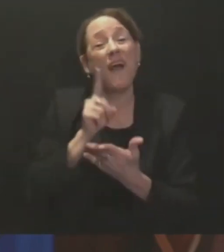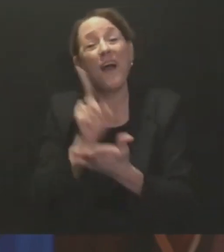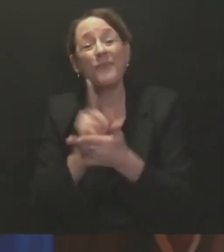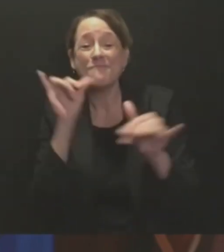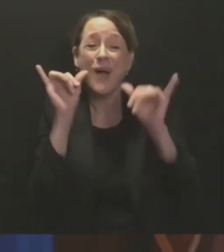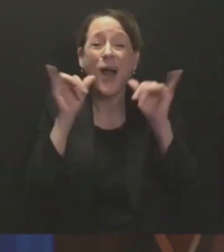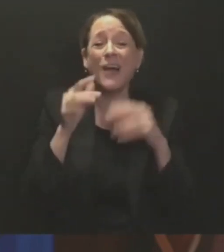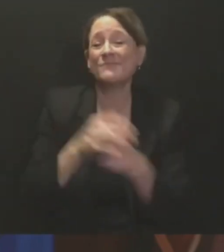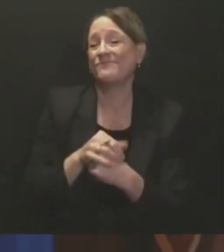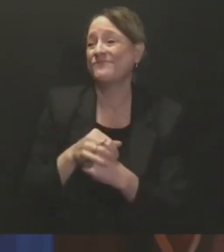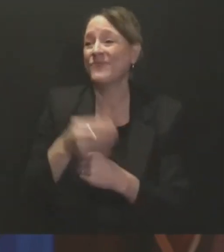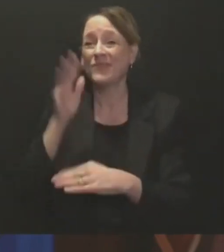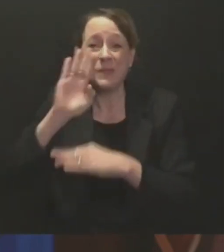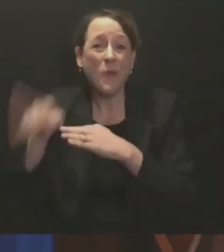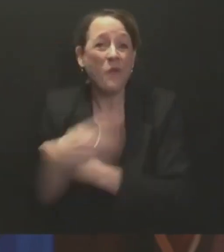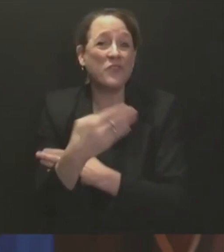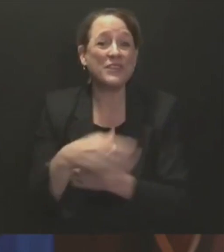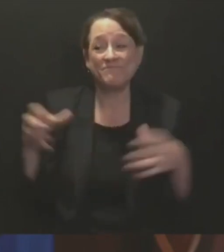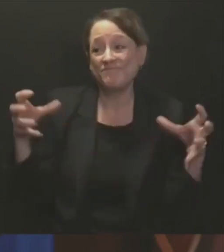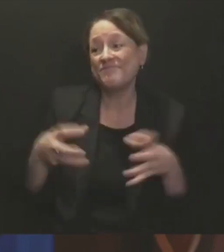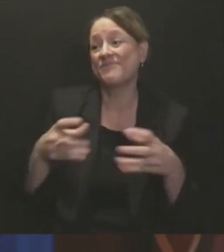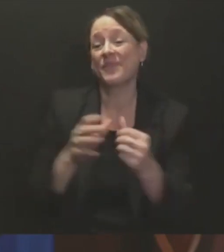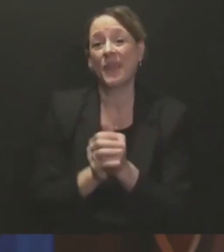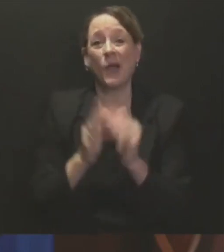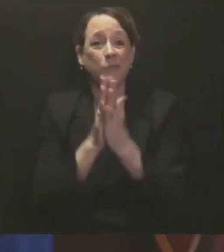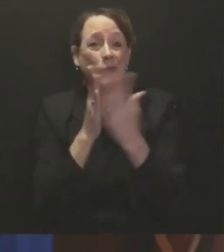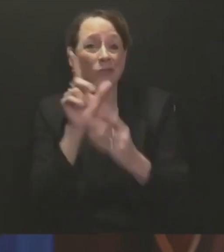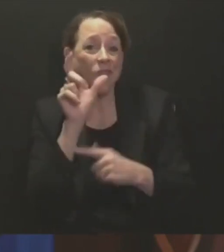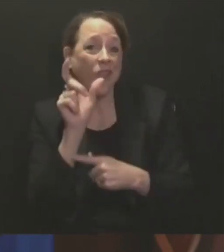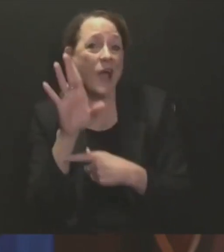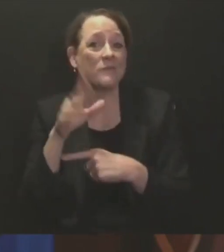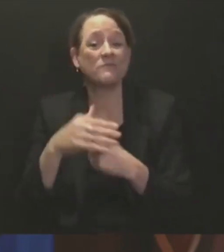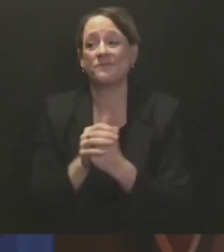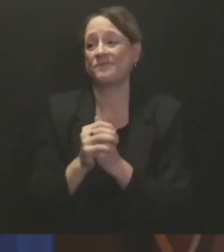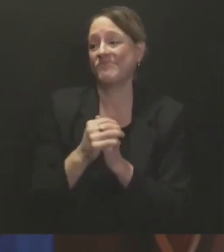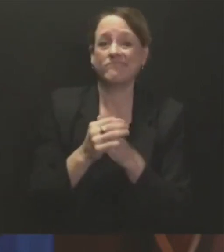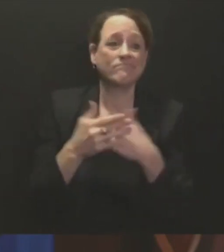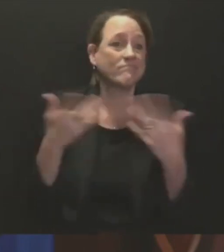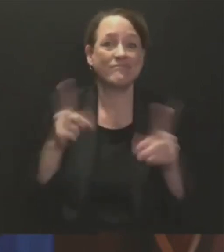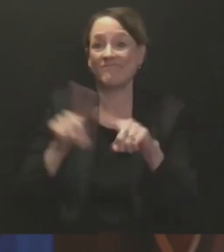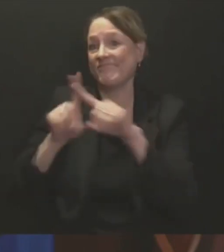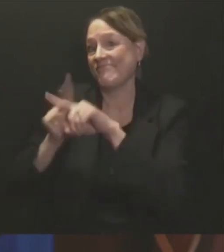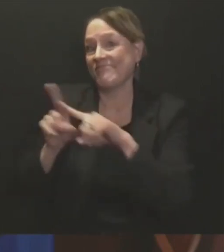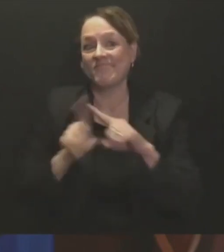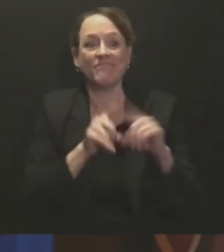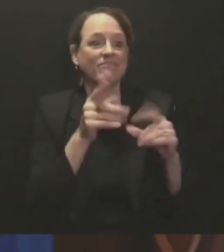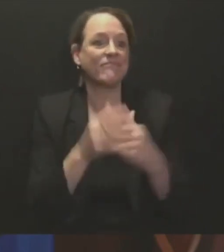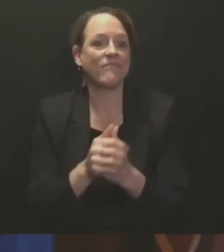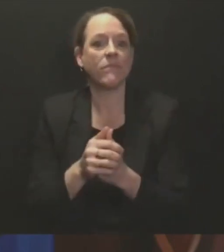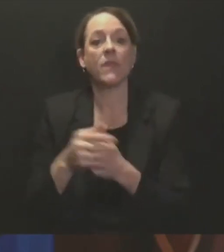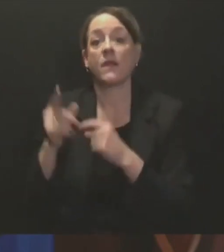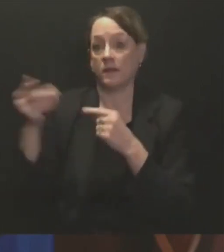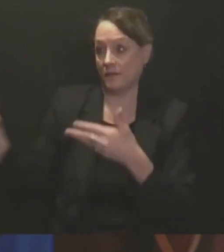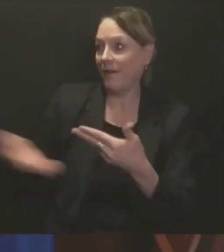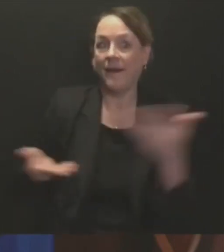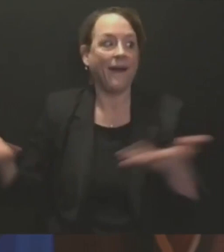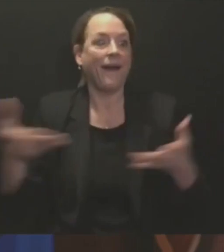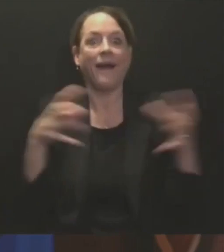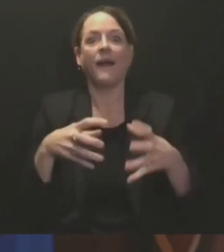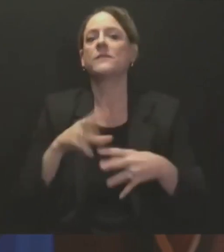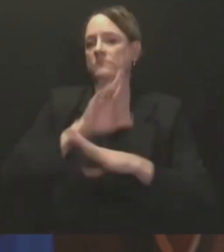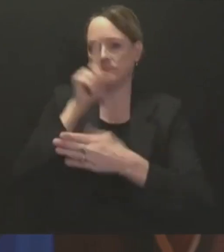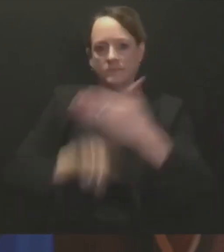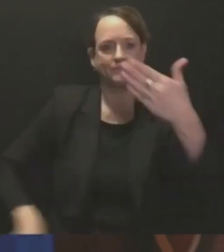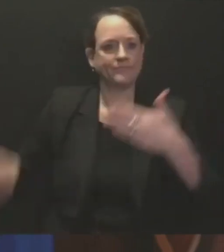a friend or family member invites you over, offer to hang out virtually instead. And unfortunately, with the